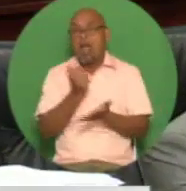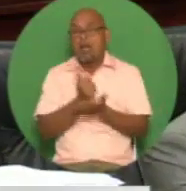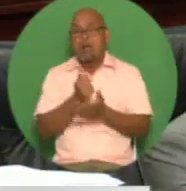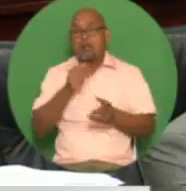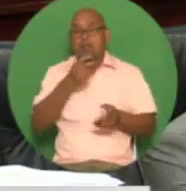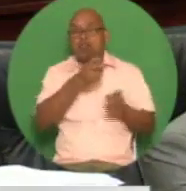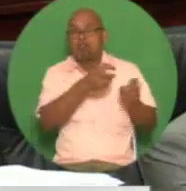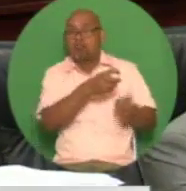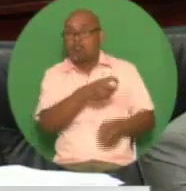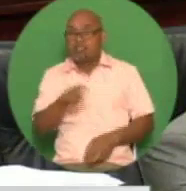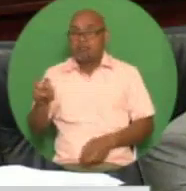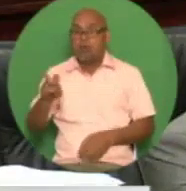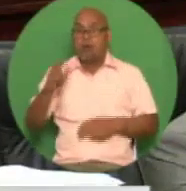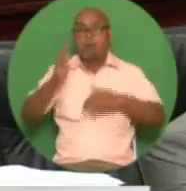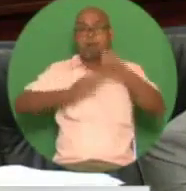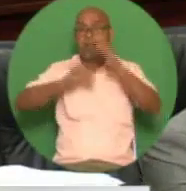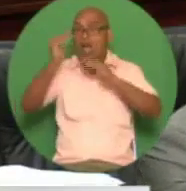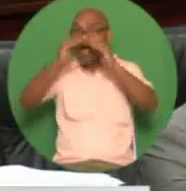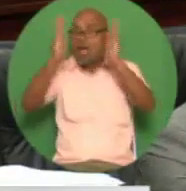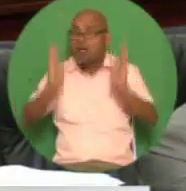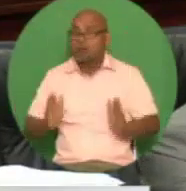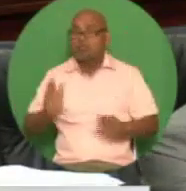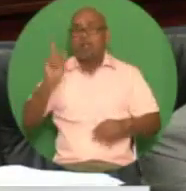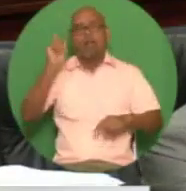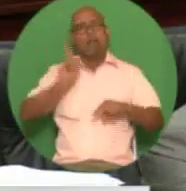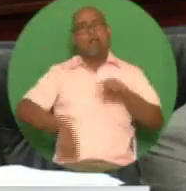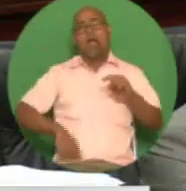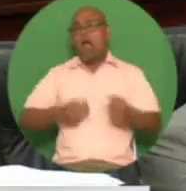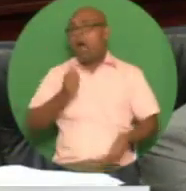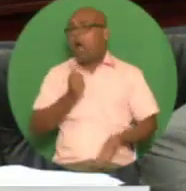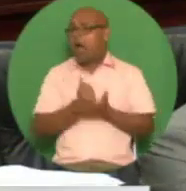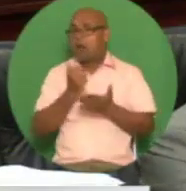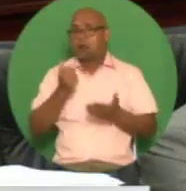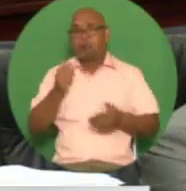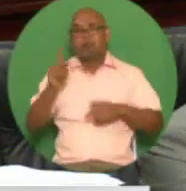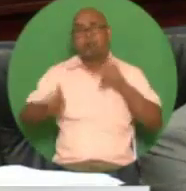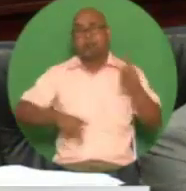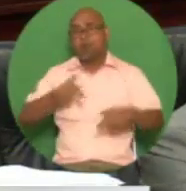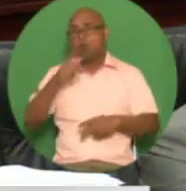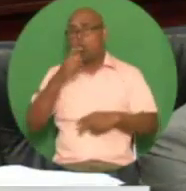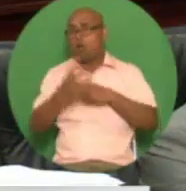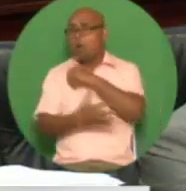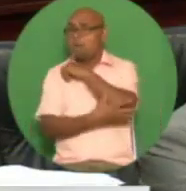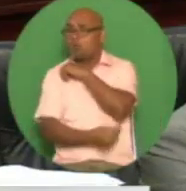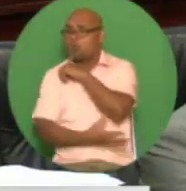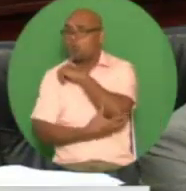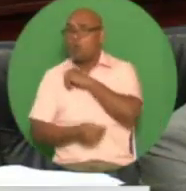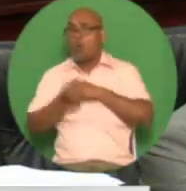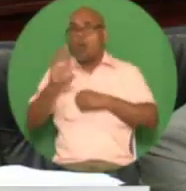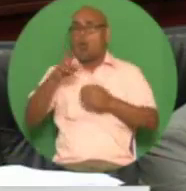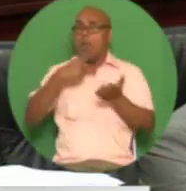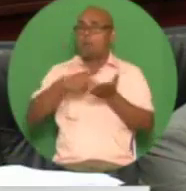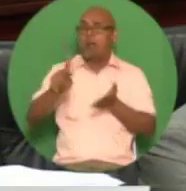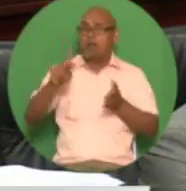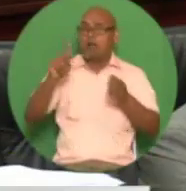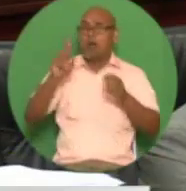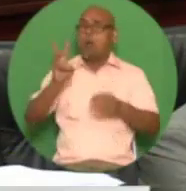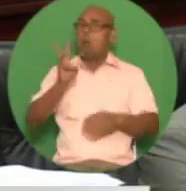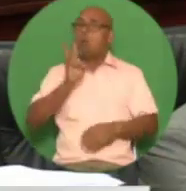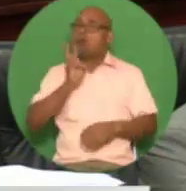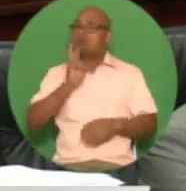housing social services subsidized water and electricity rates and free education